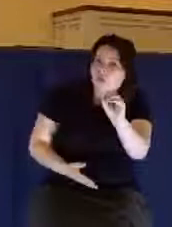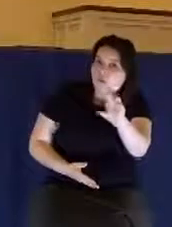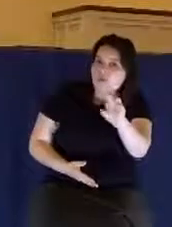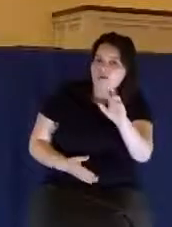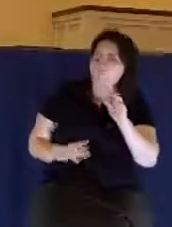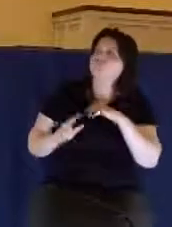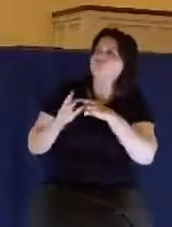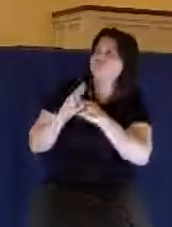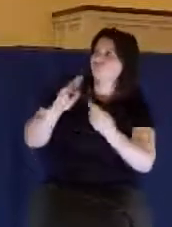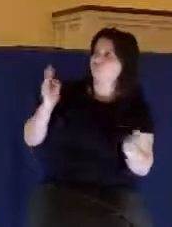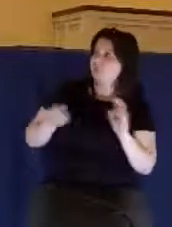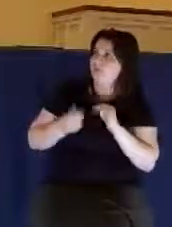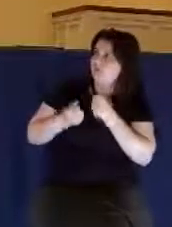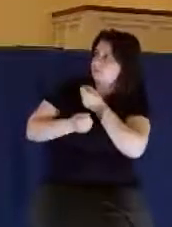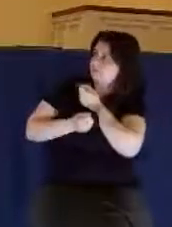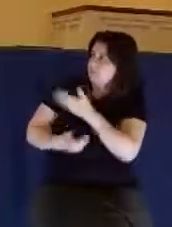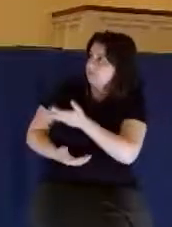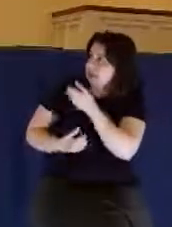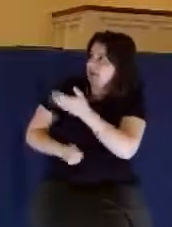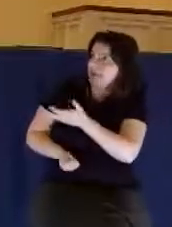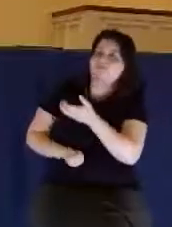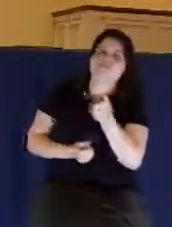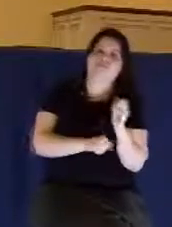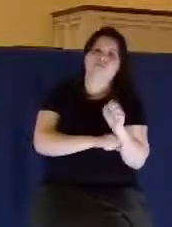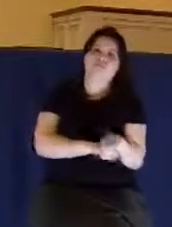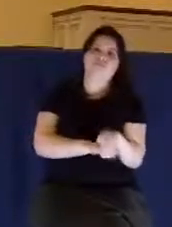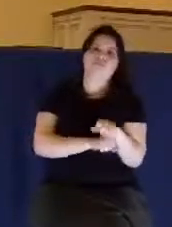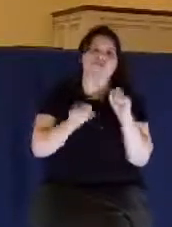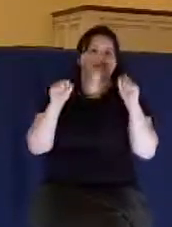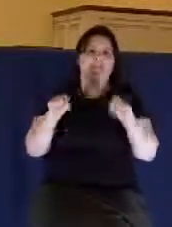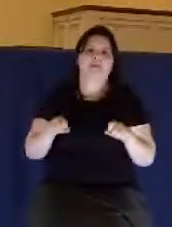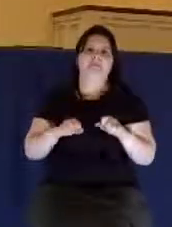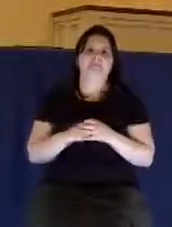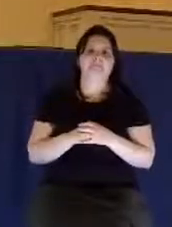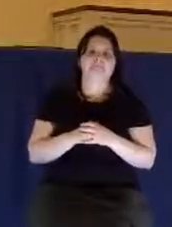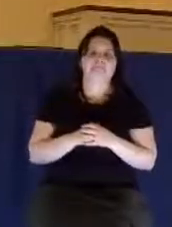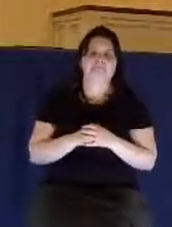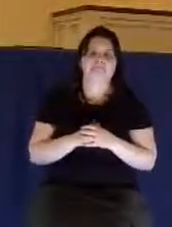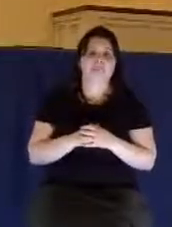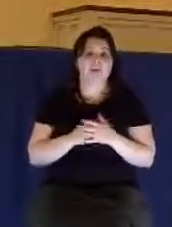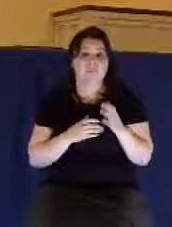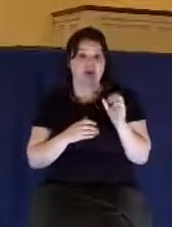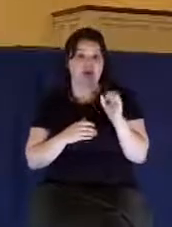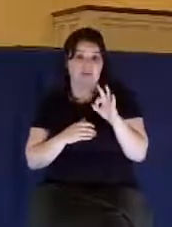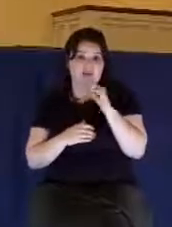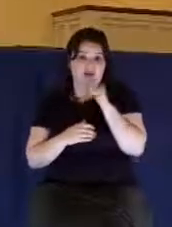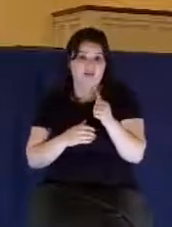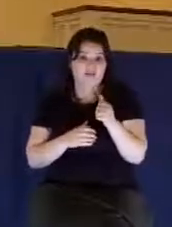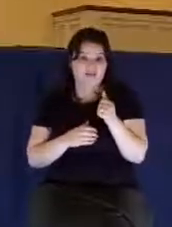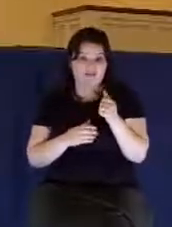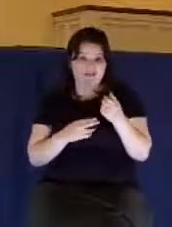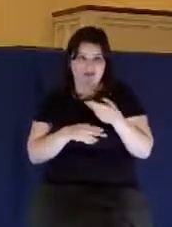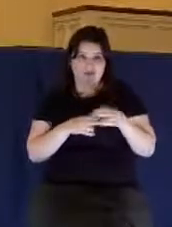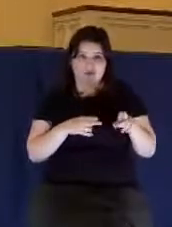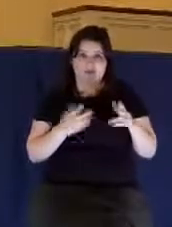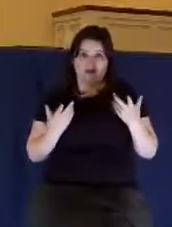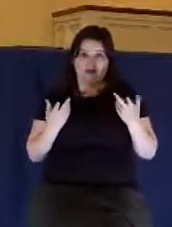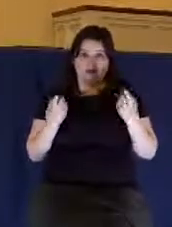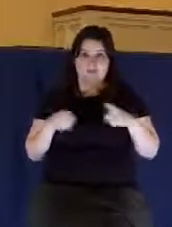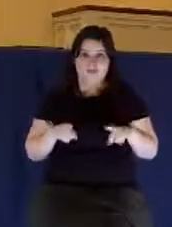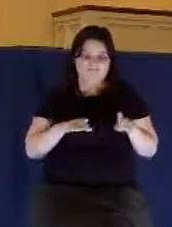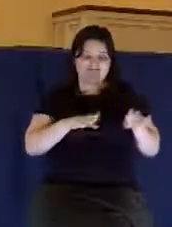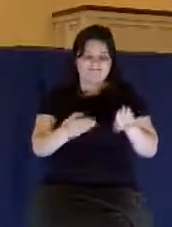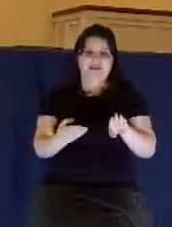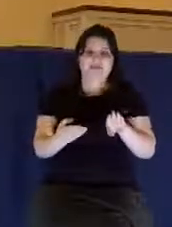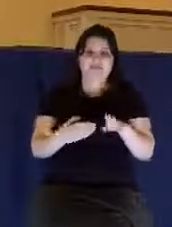Then you can get victory over it. But short of that, the end result of sin is death. Sin's